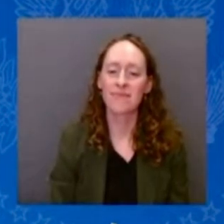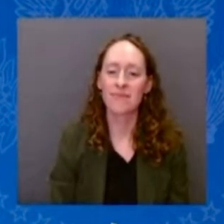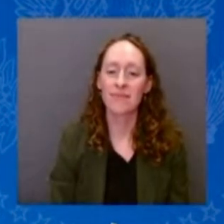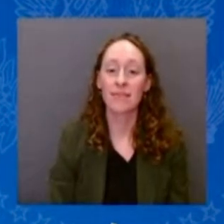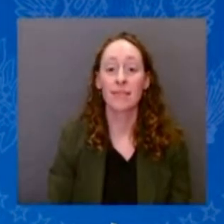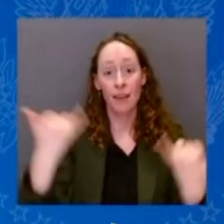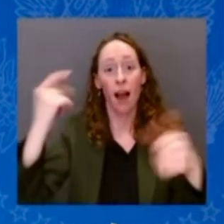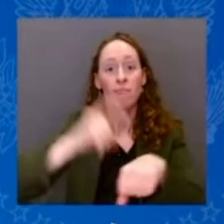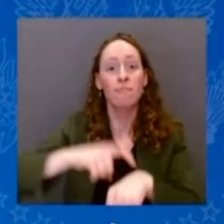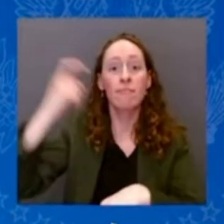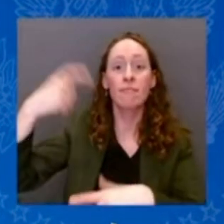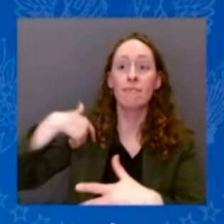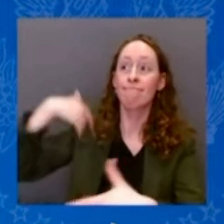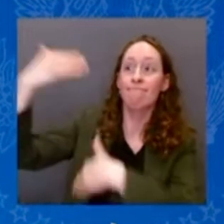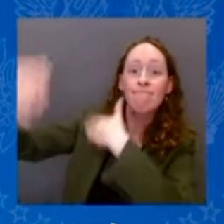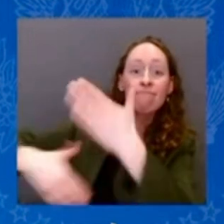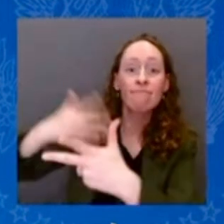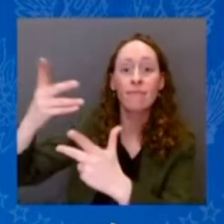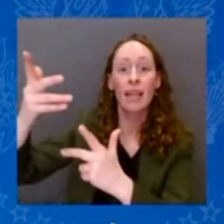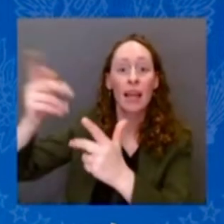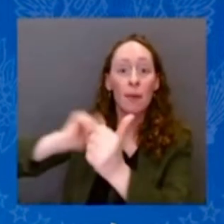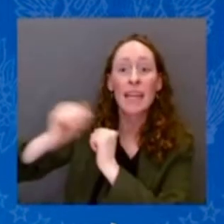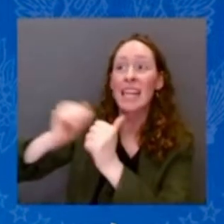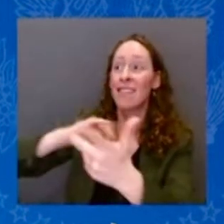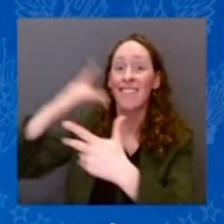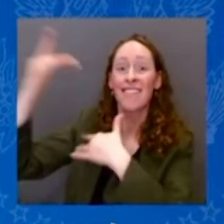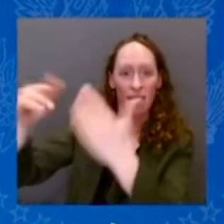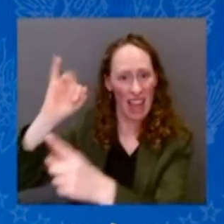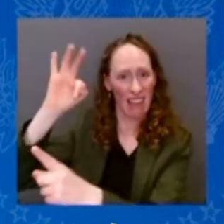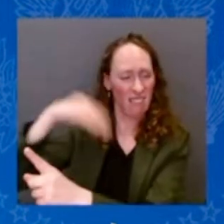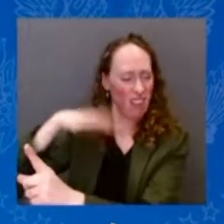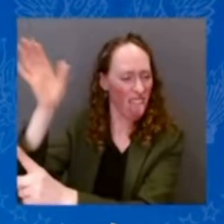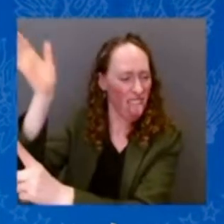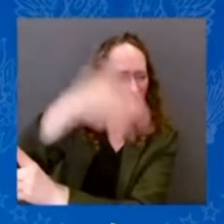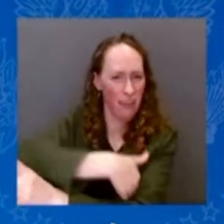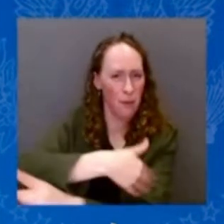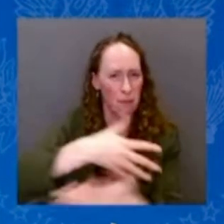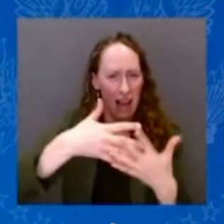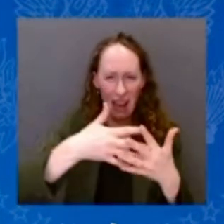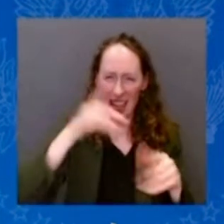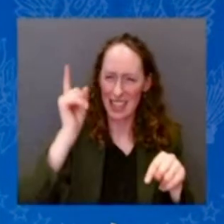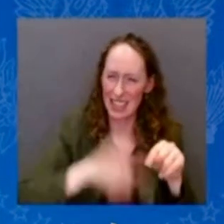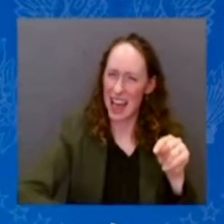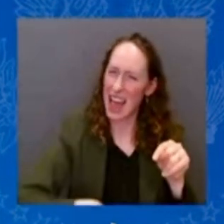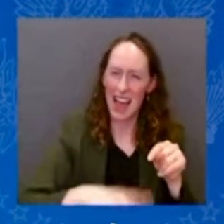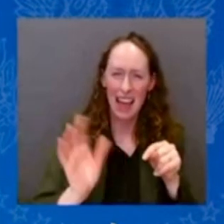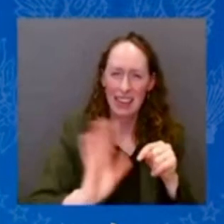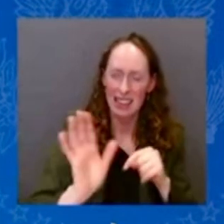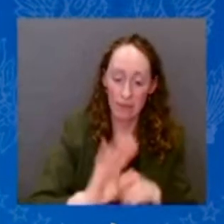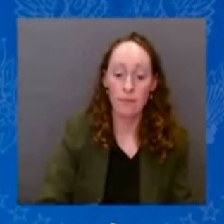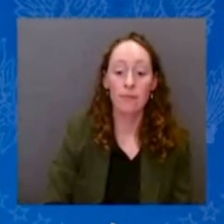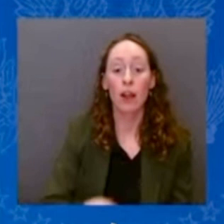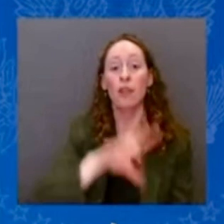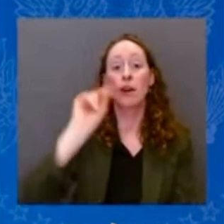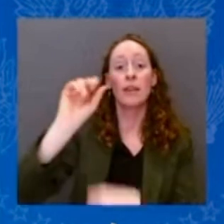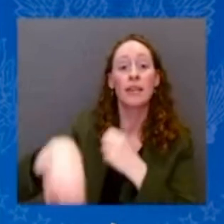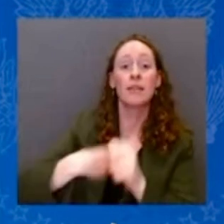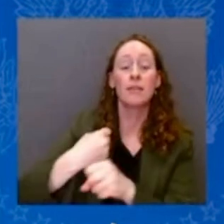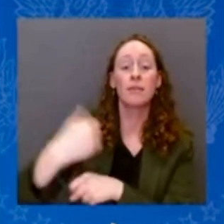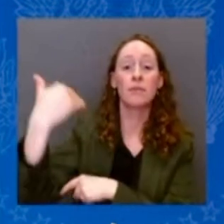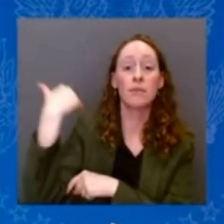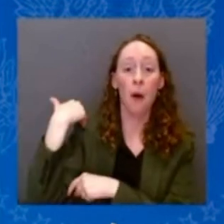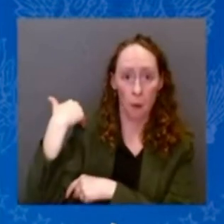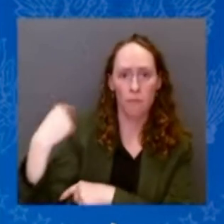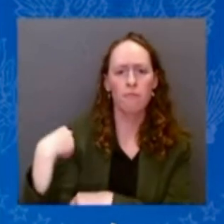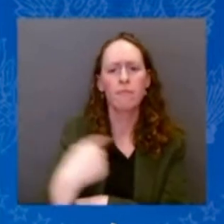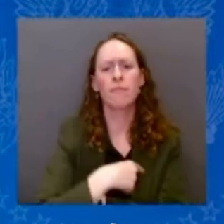America? 30 years ago, we invested 2% of our entire gross domestic product. That's everything we did.